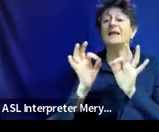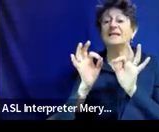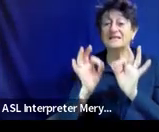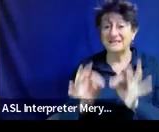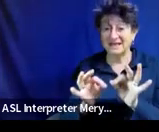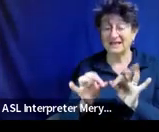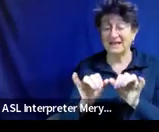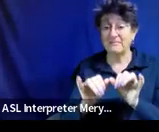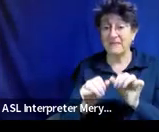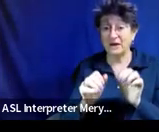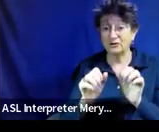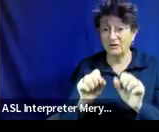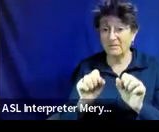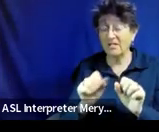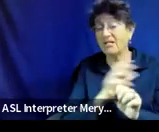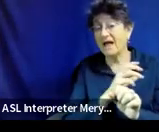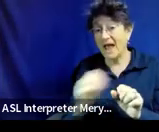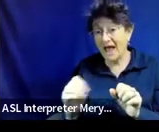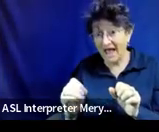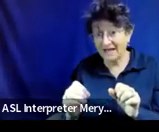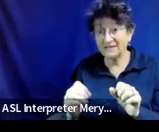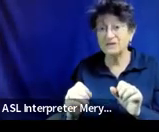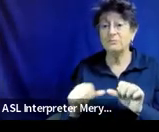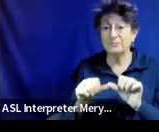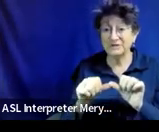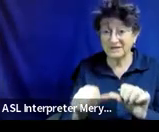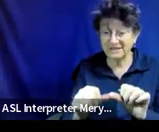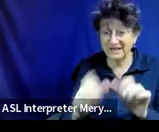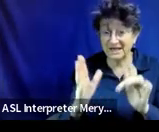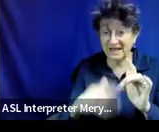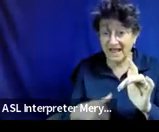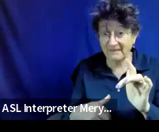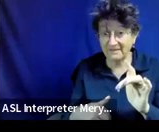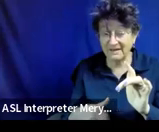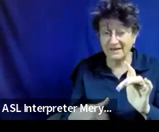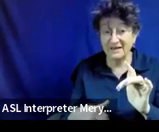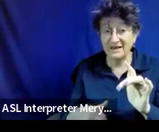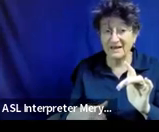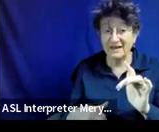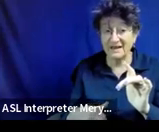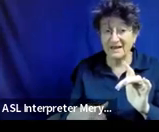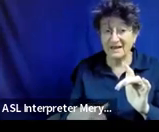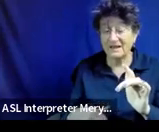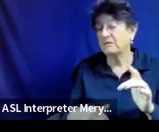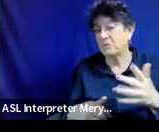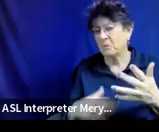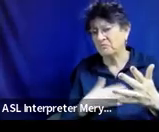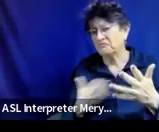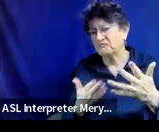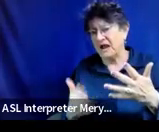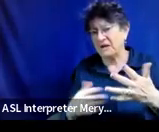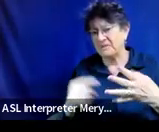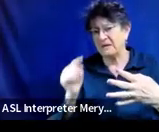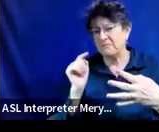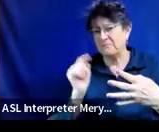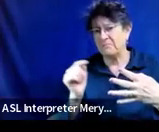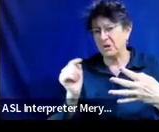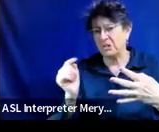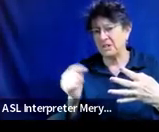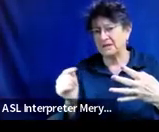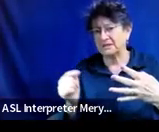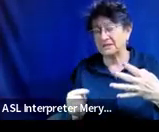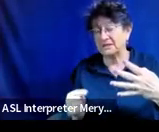for functional performance again we recommend kind of listing that out as bulleted um a bulleted list just for alignment